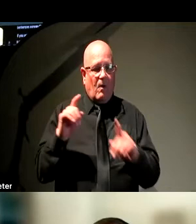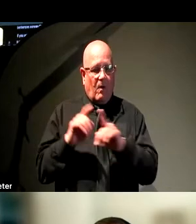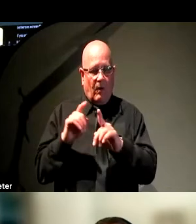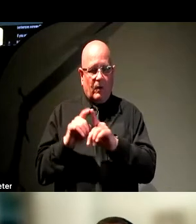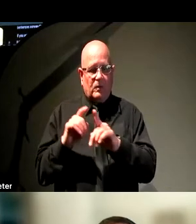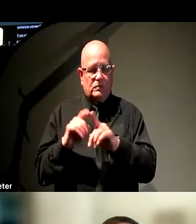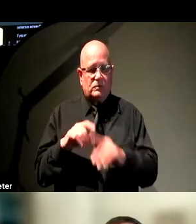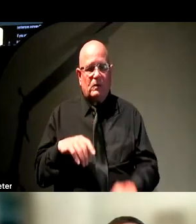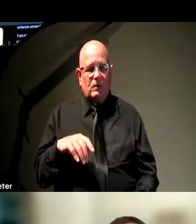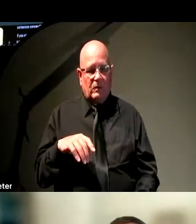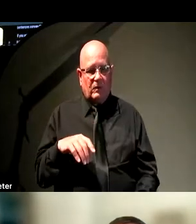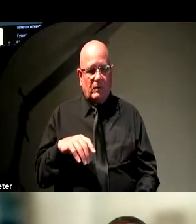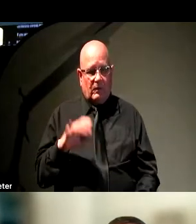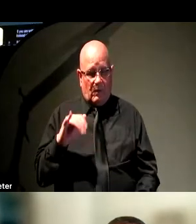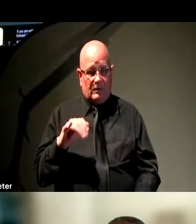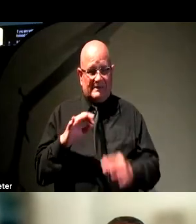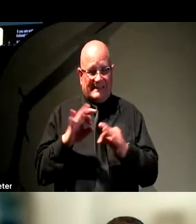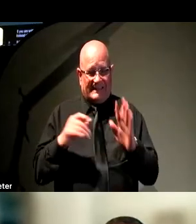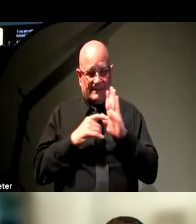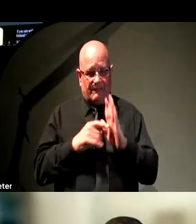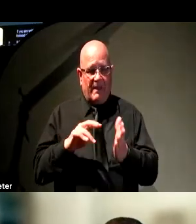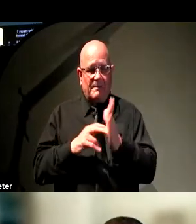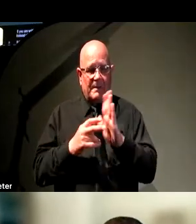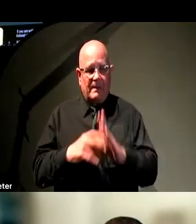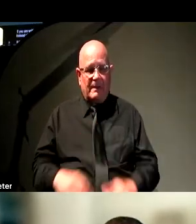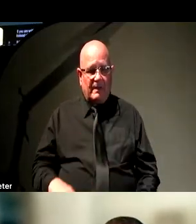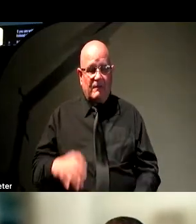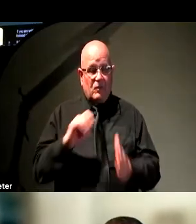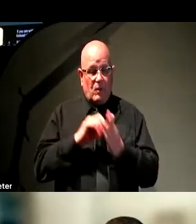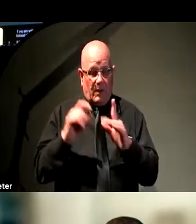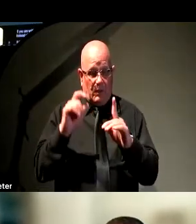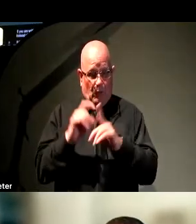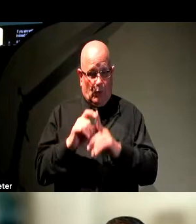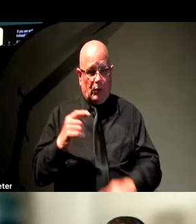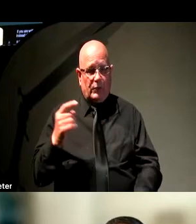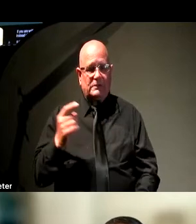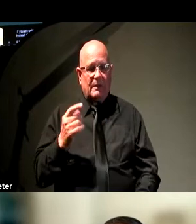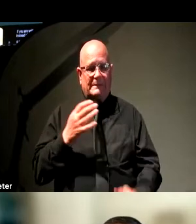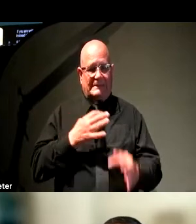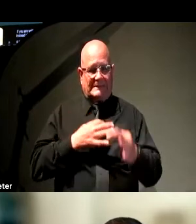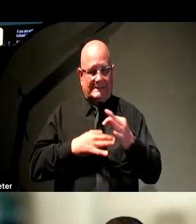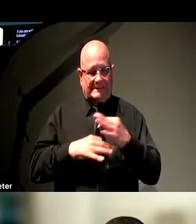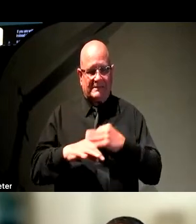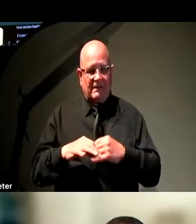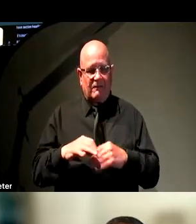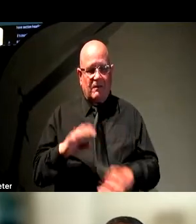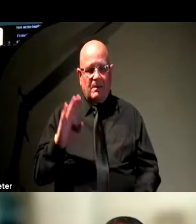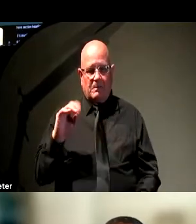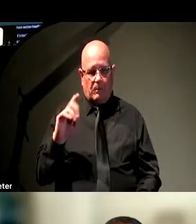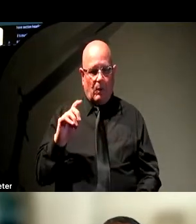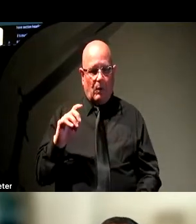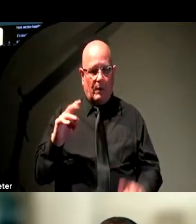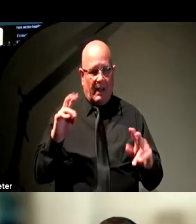headings in a document, it's much better to actually use the heading styles that are built into those offering tools.